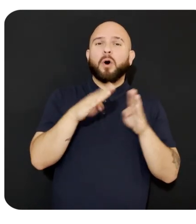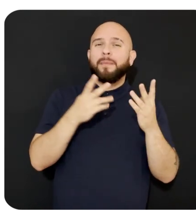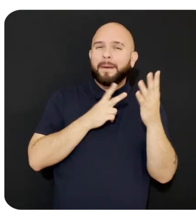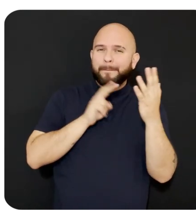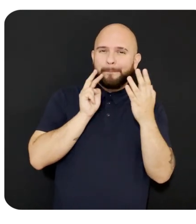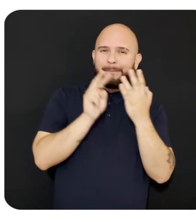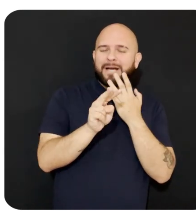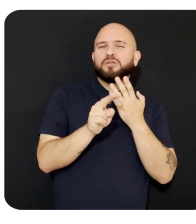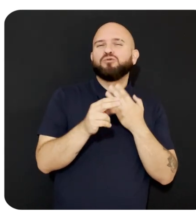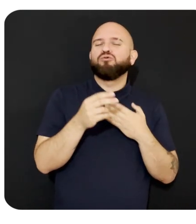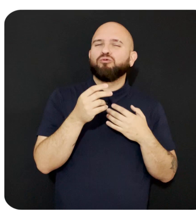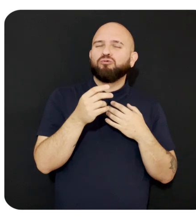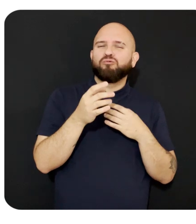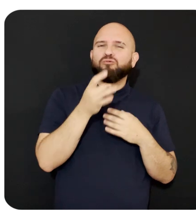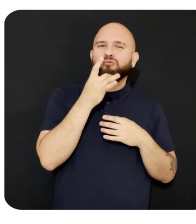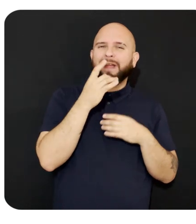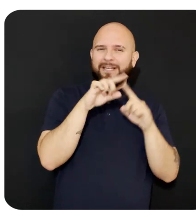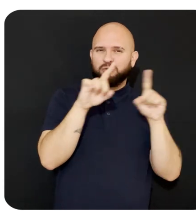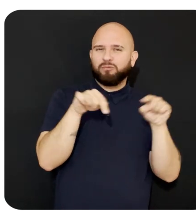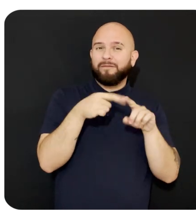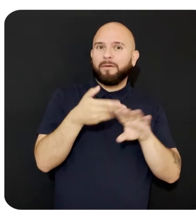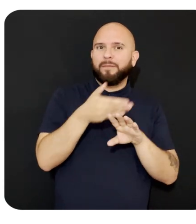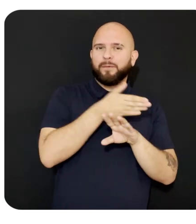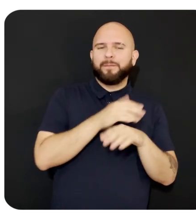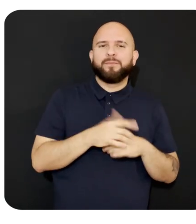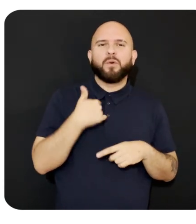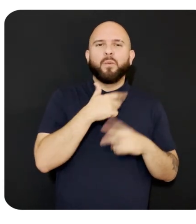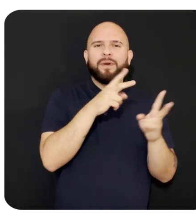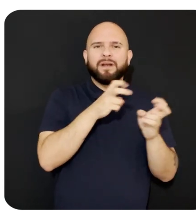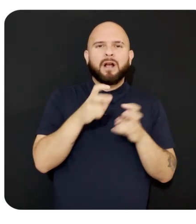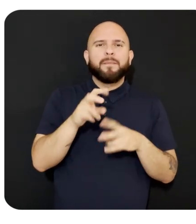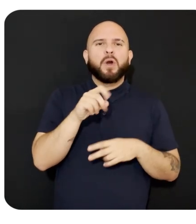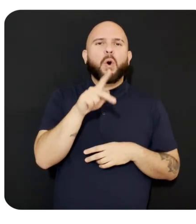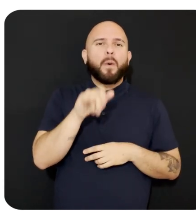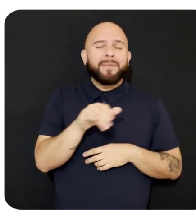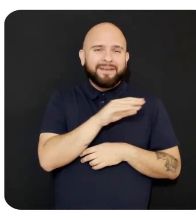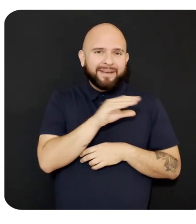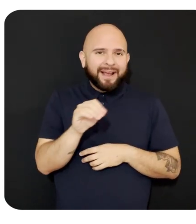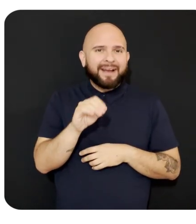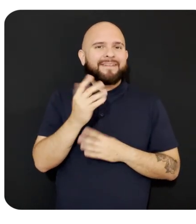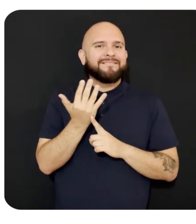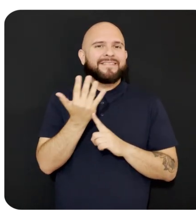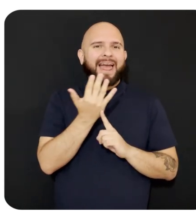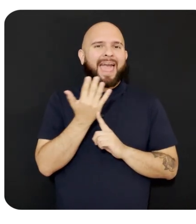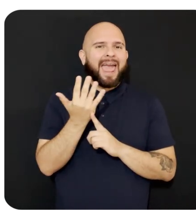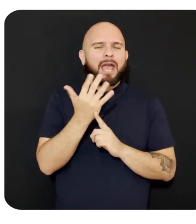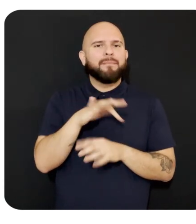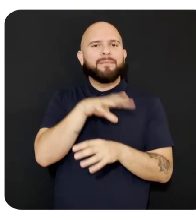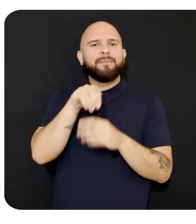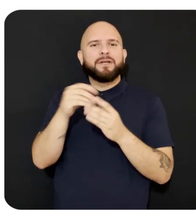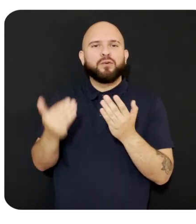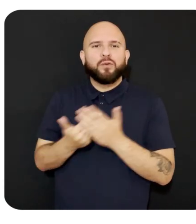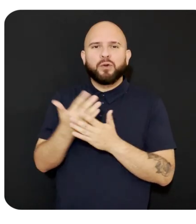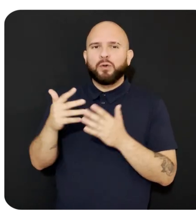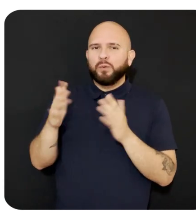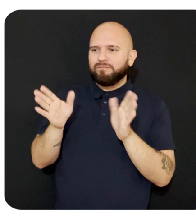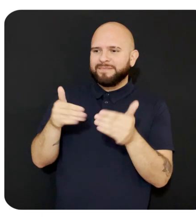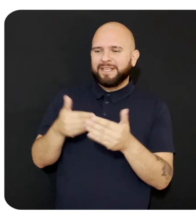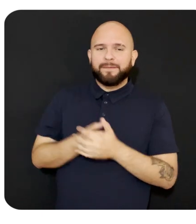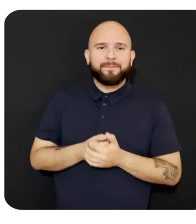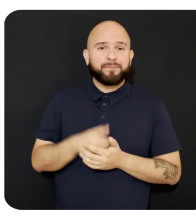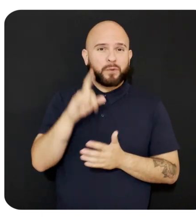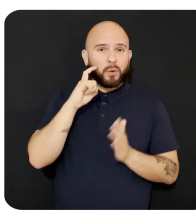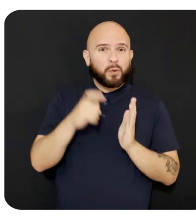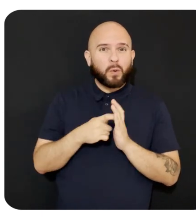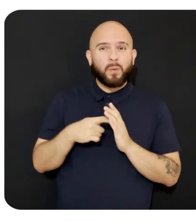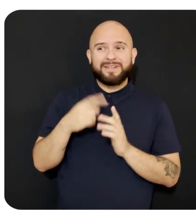imported earlier. We will copy Opie and the flame standard material into the new scene. The candle is a light